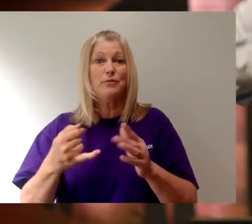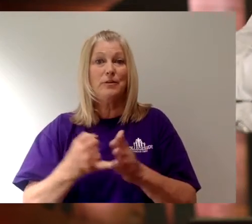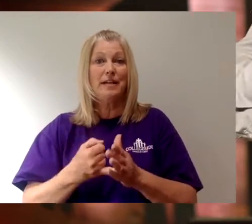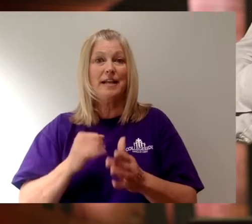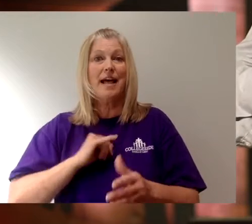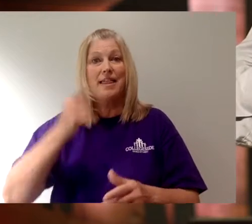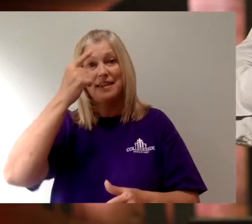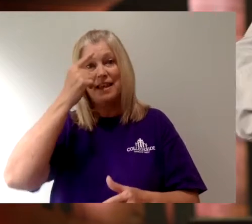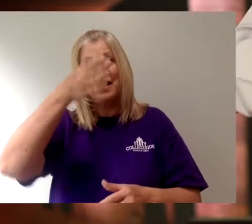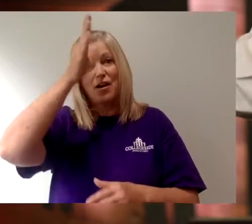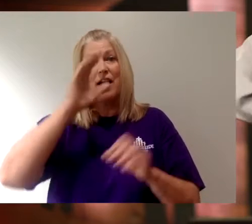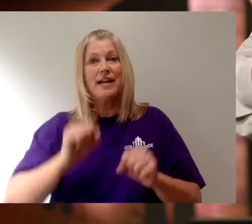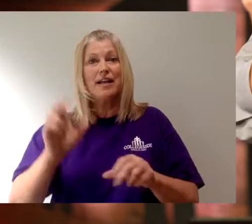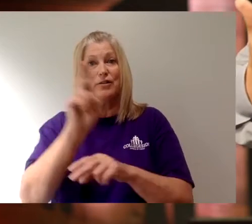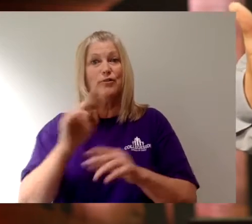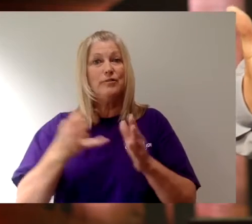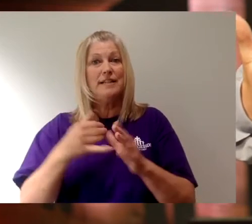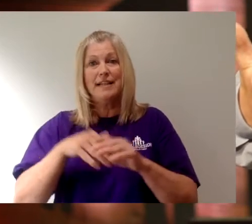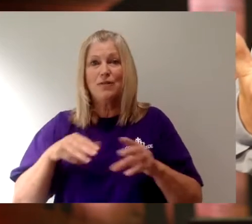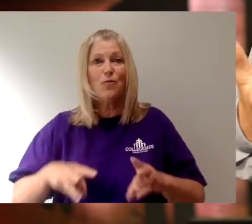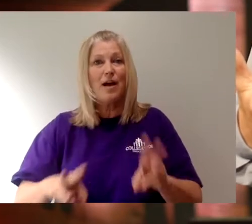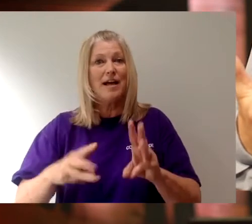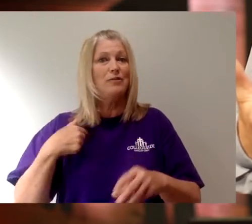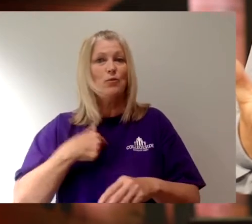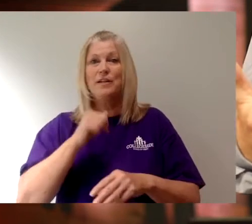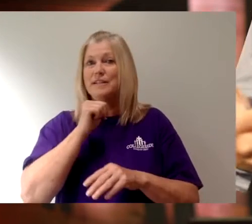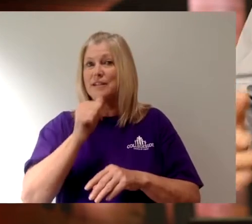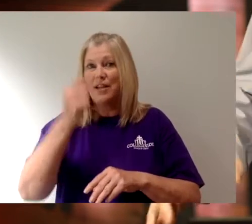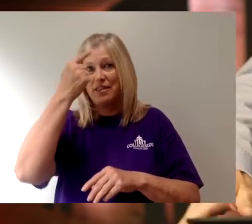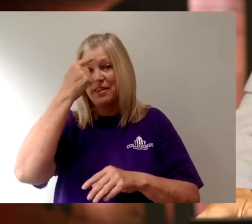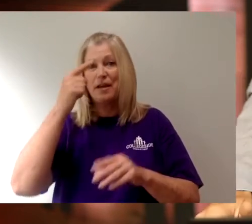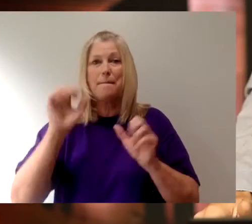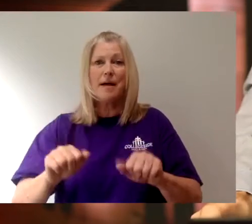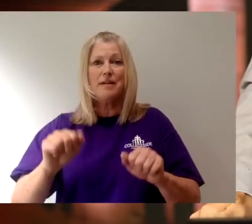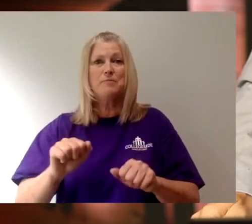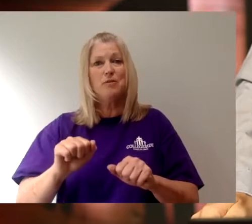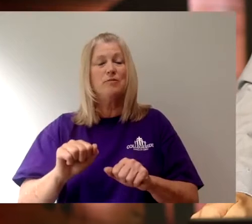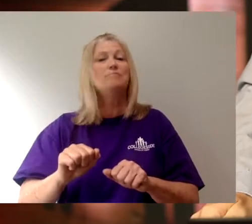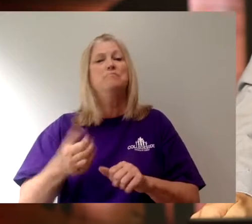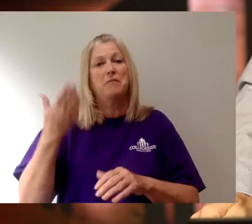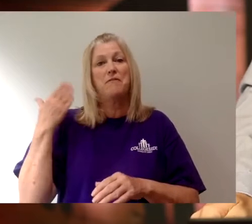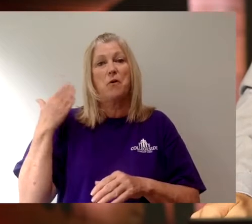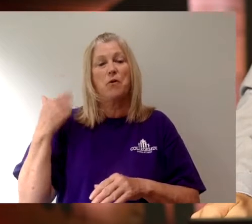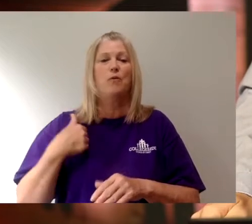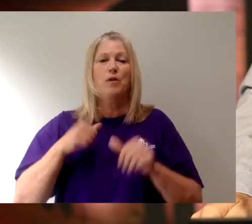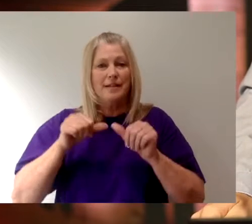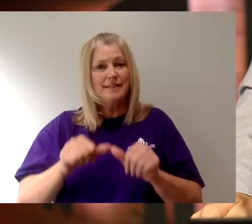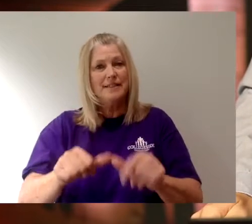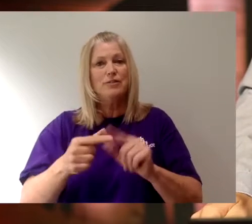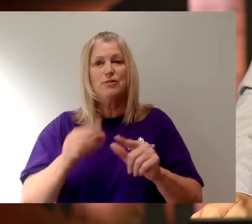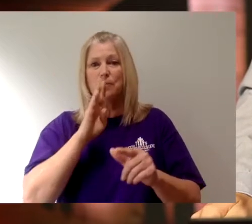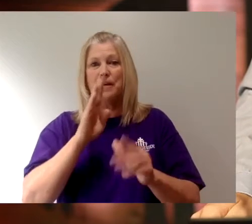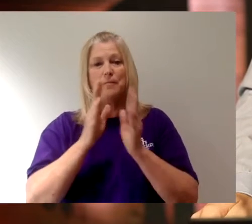that God could use this in ways that we didn't think were possible two months ago. And so we're going to continue to be